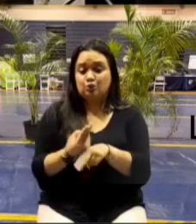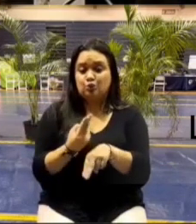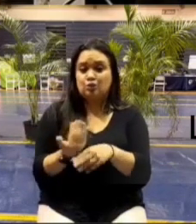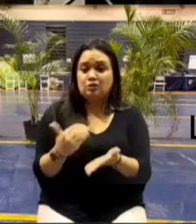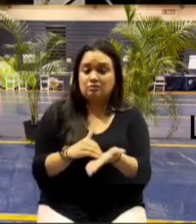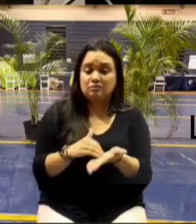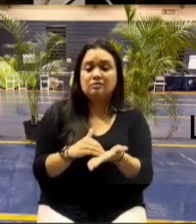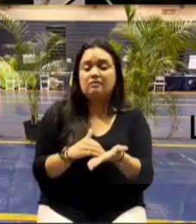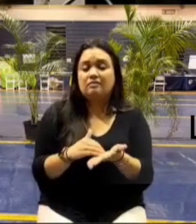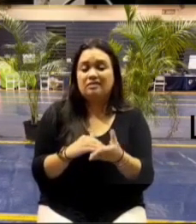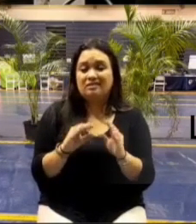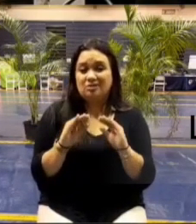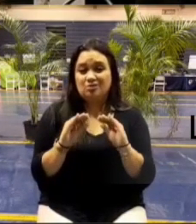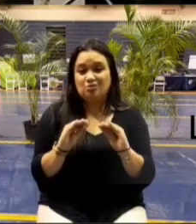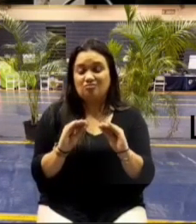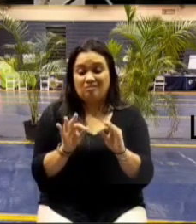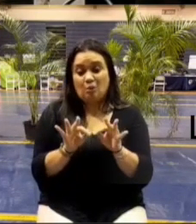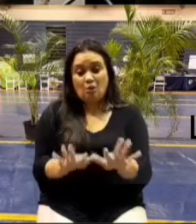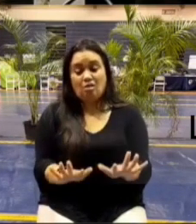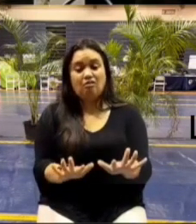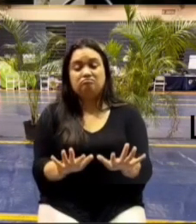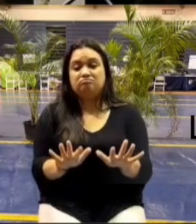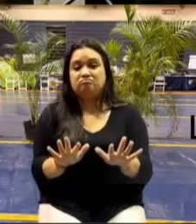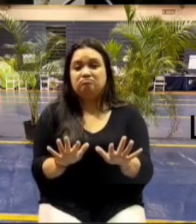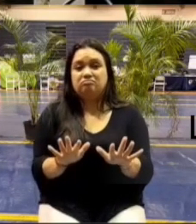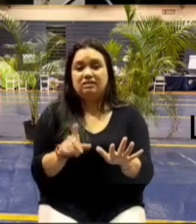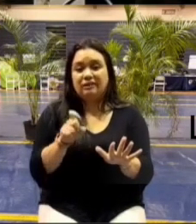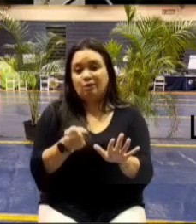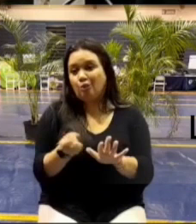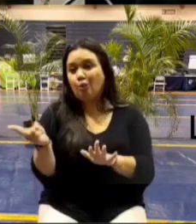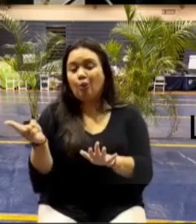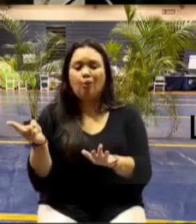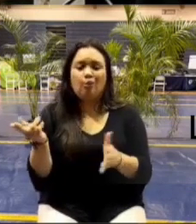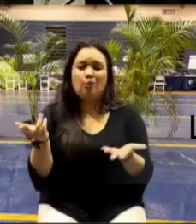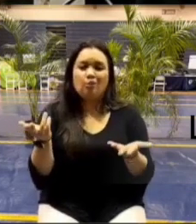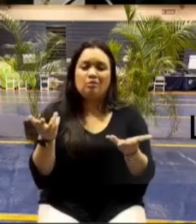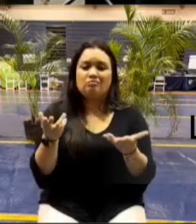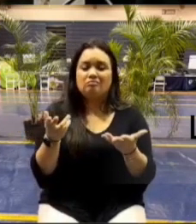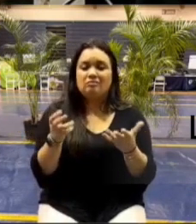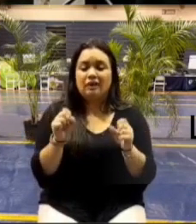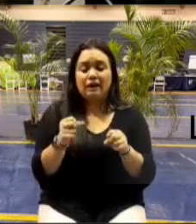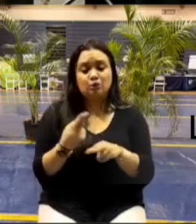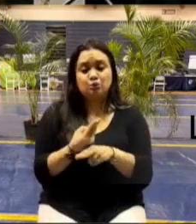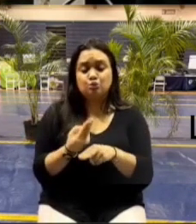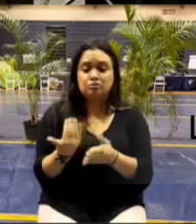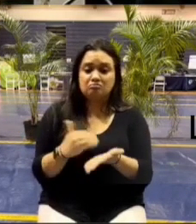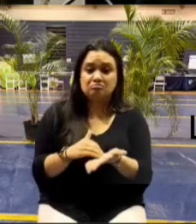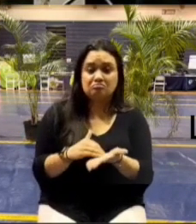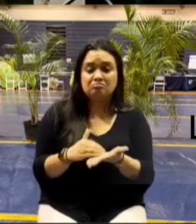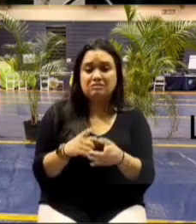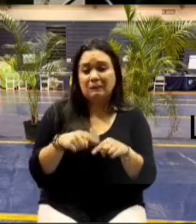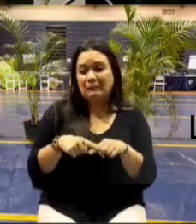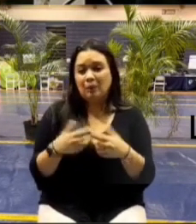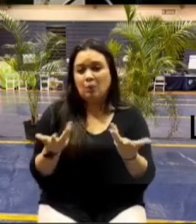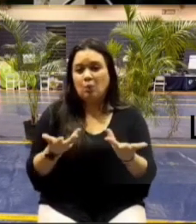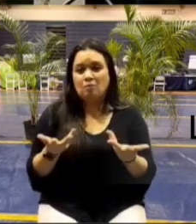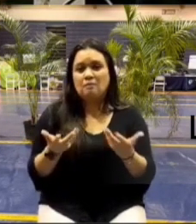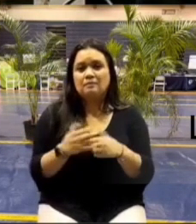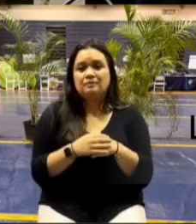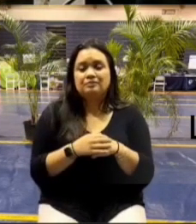that it's of no value and you know has to be thrown away but has some some use to it depending on what it is